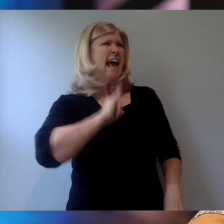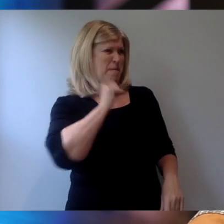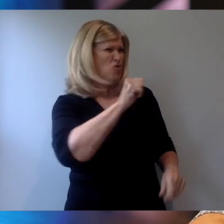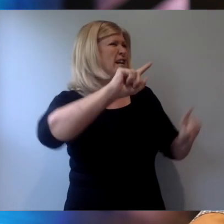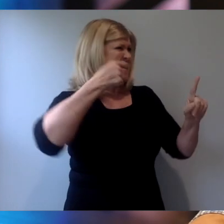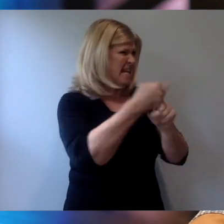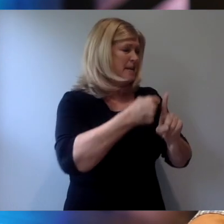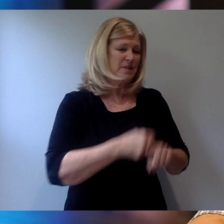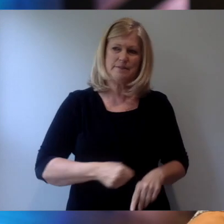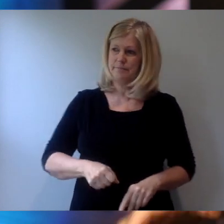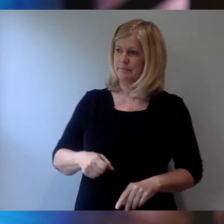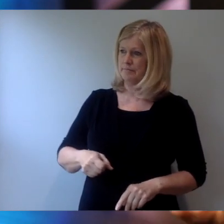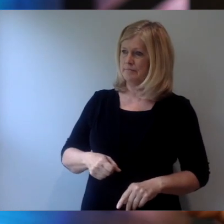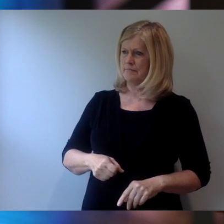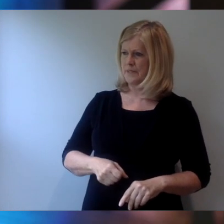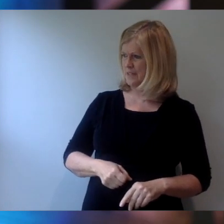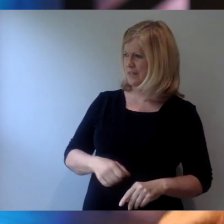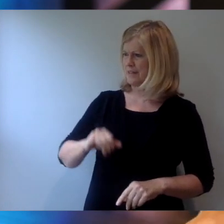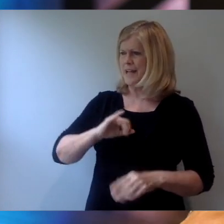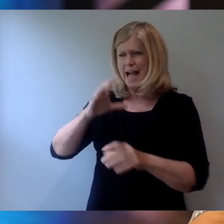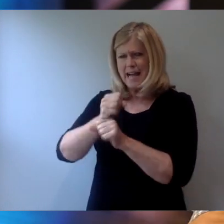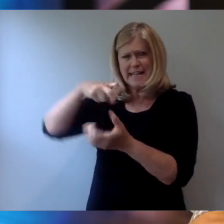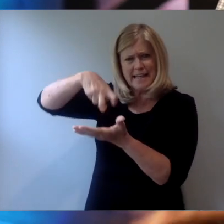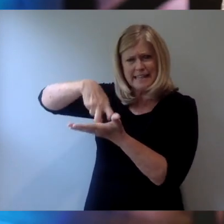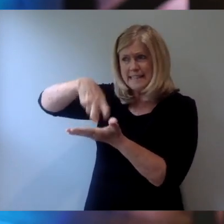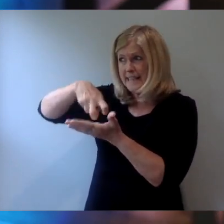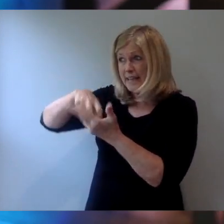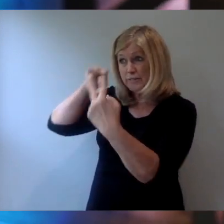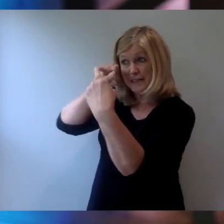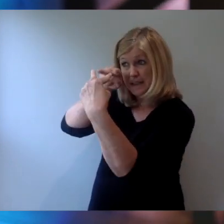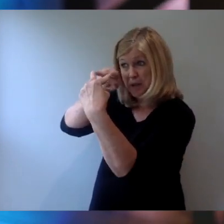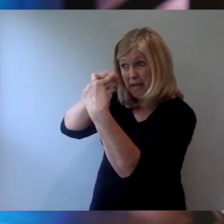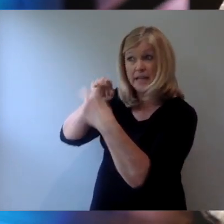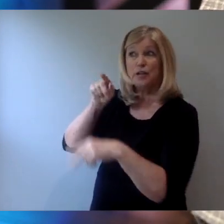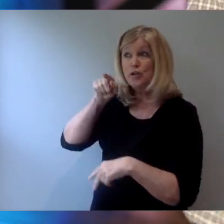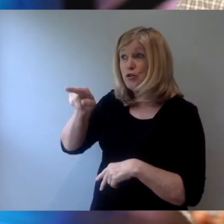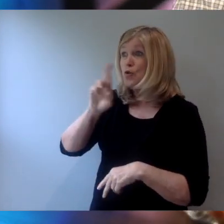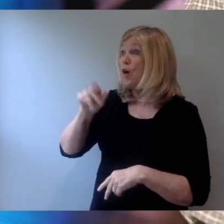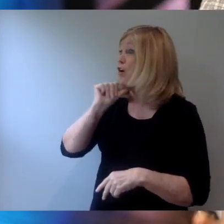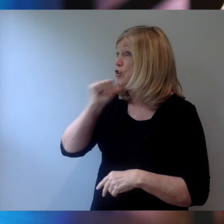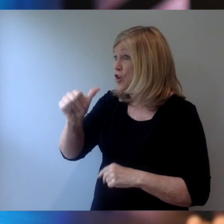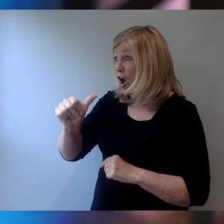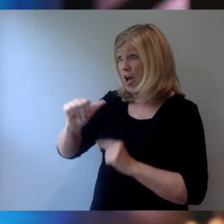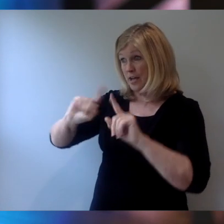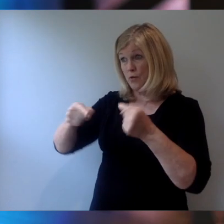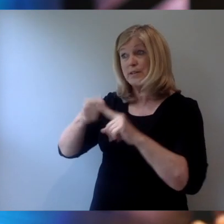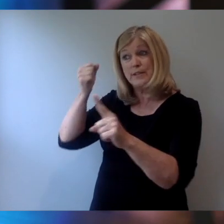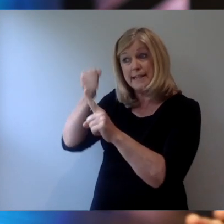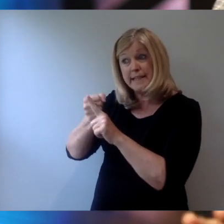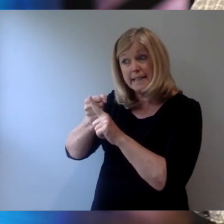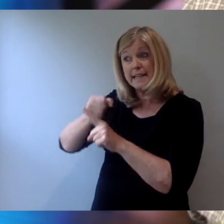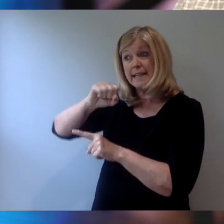Silas with a stick. So I got down on his level, right? And I said, listen, you are not going to hit